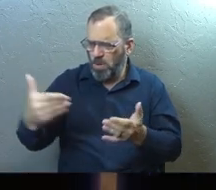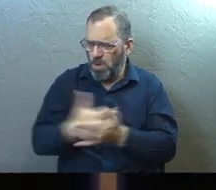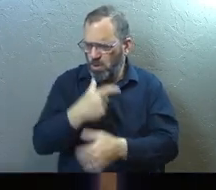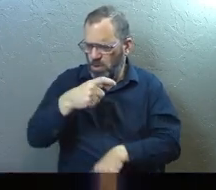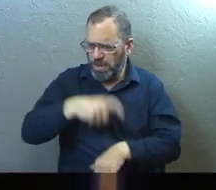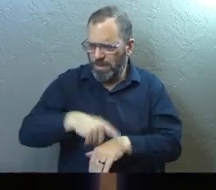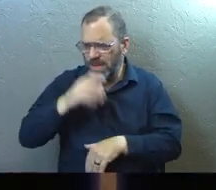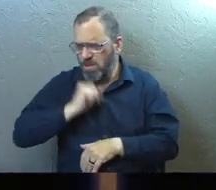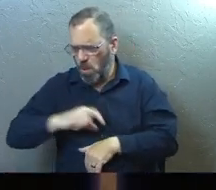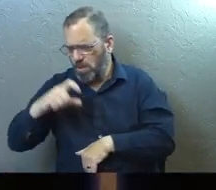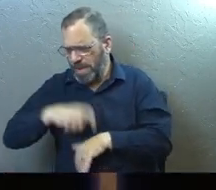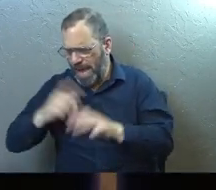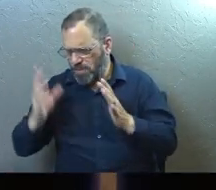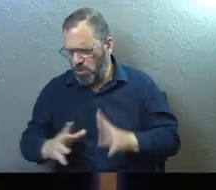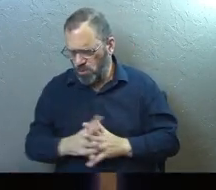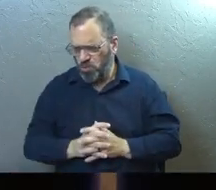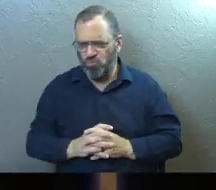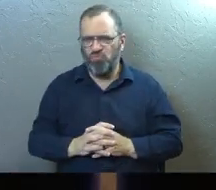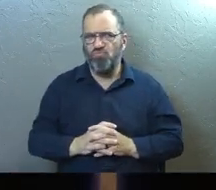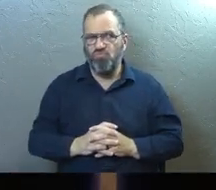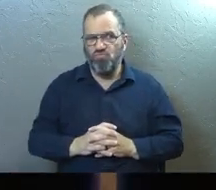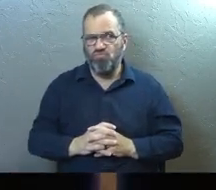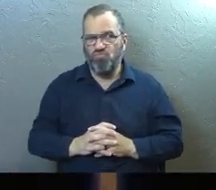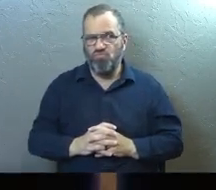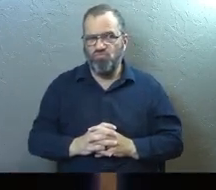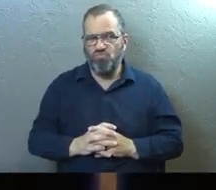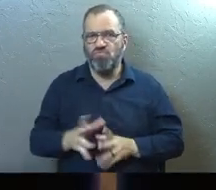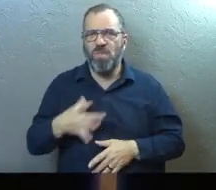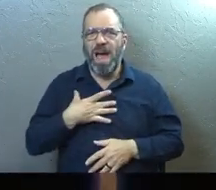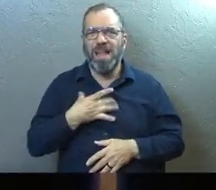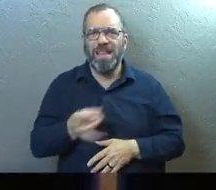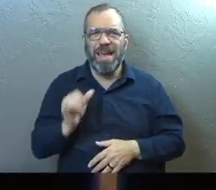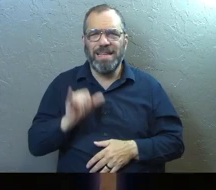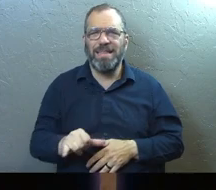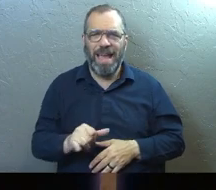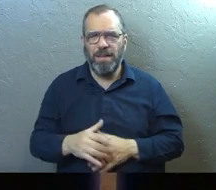timers and the old timers. I liked that.